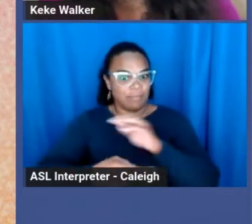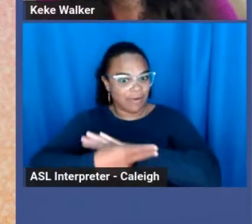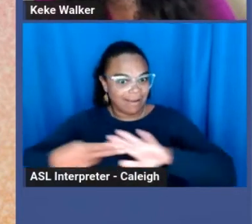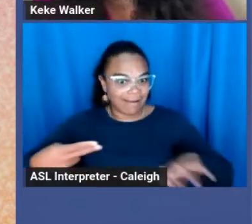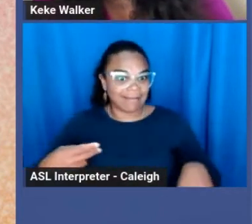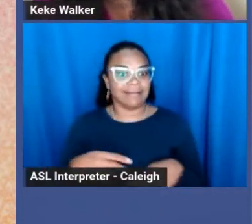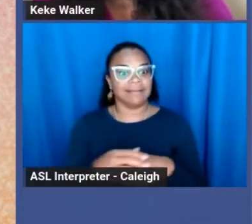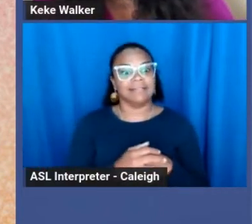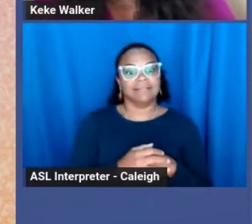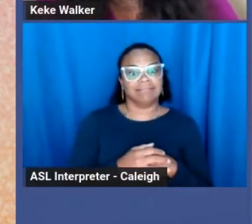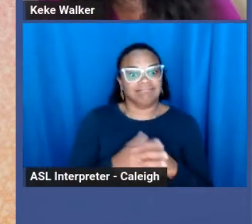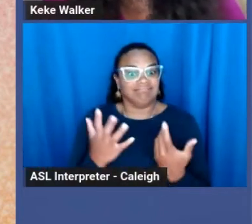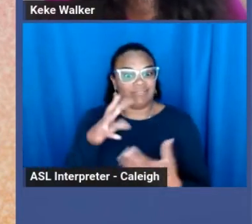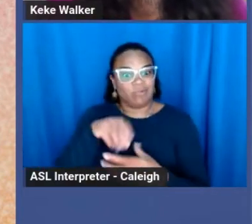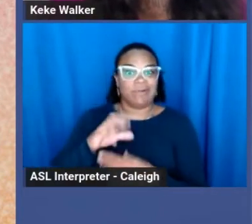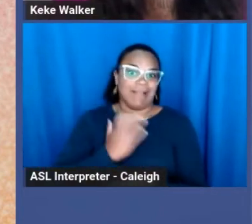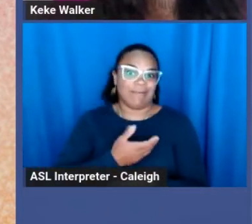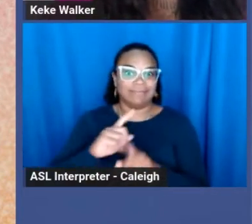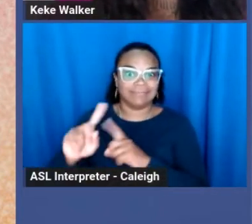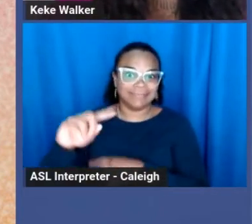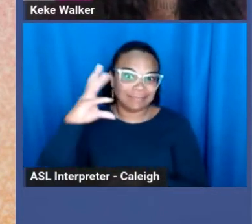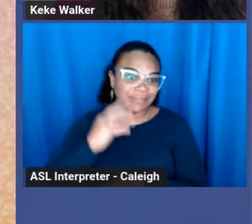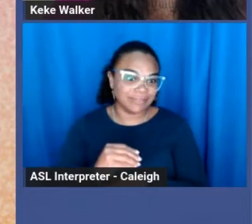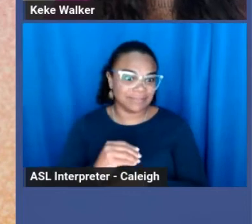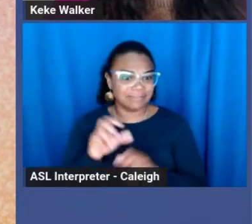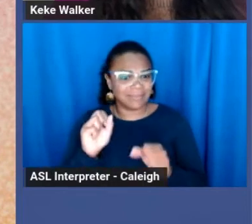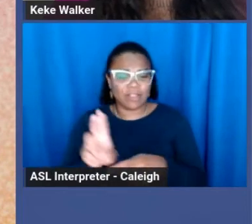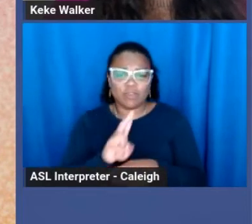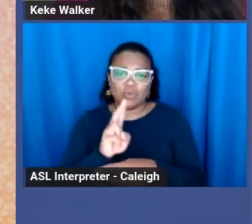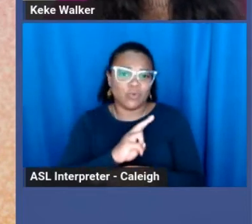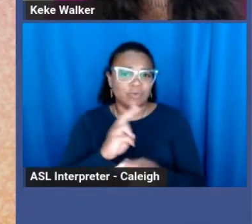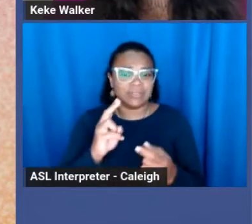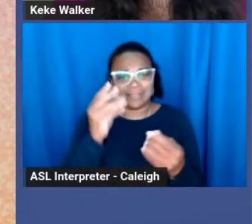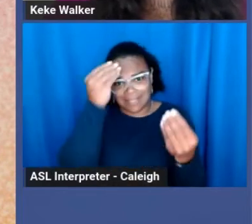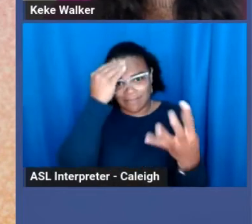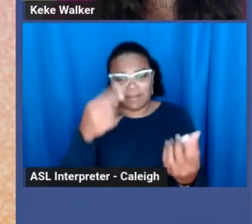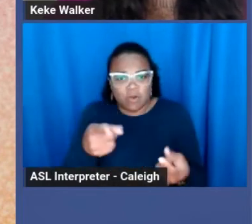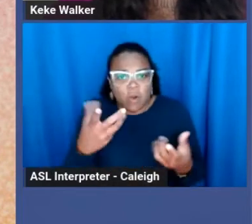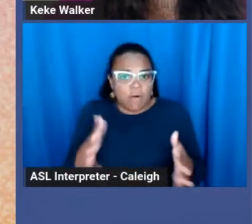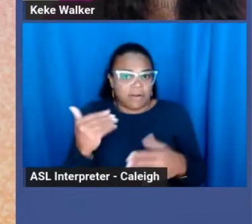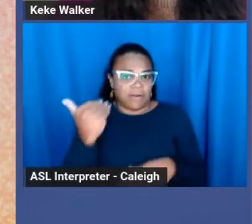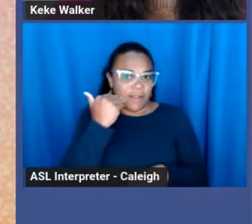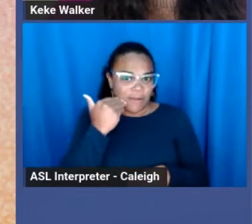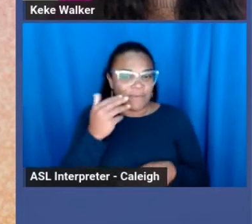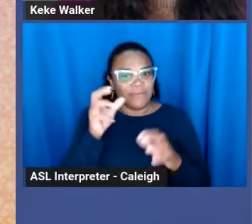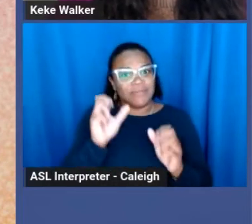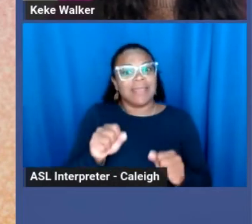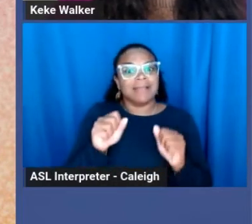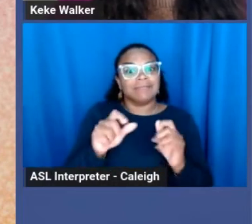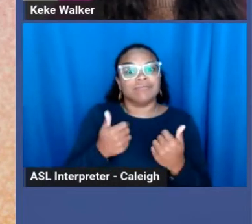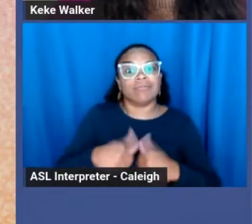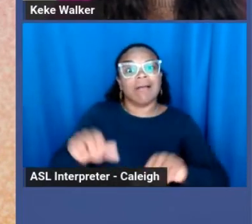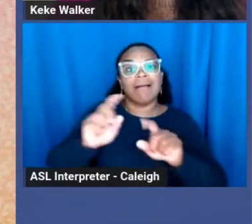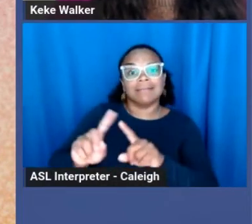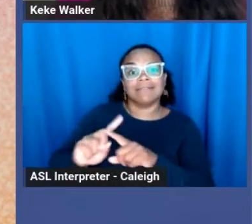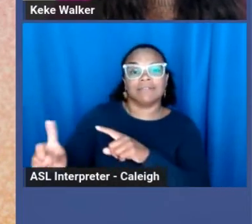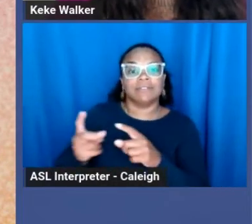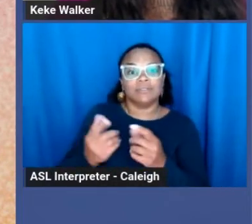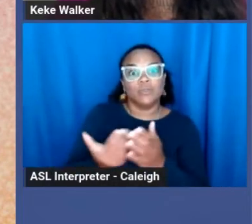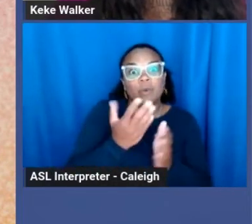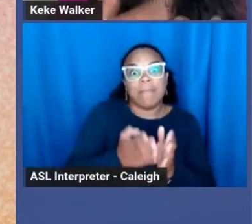just by tapping into what you already know, you can venture into new paths with your writing. So I wanted to offer that